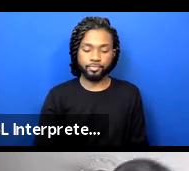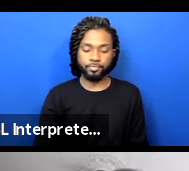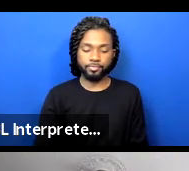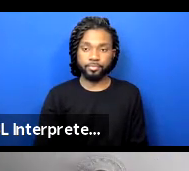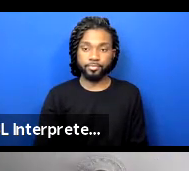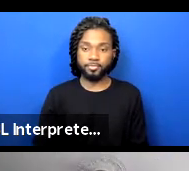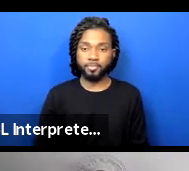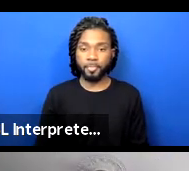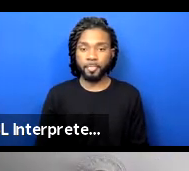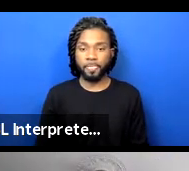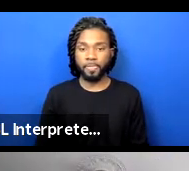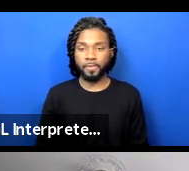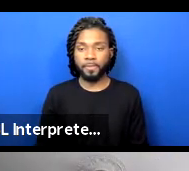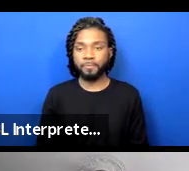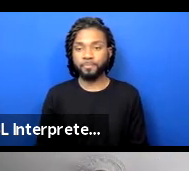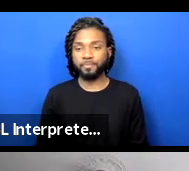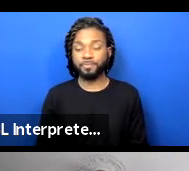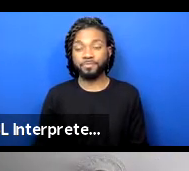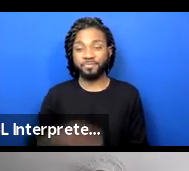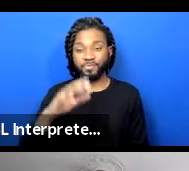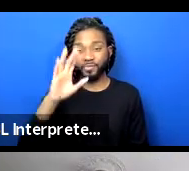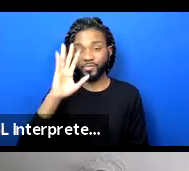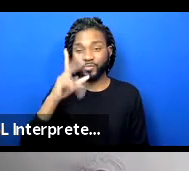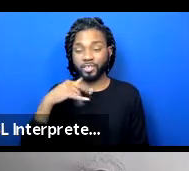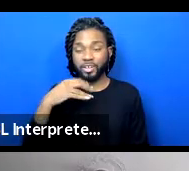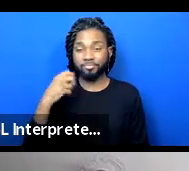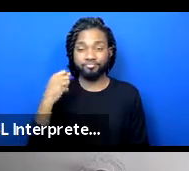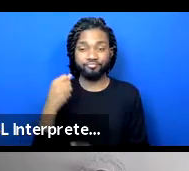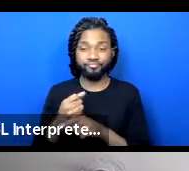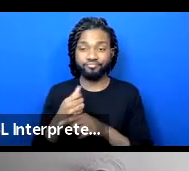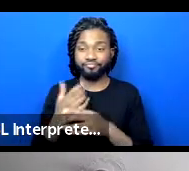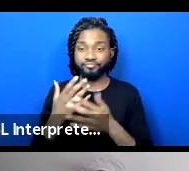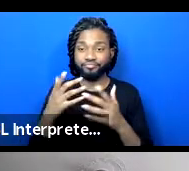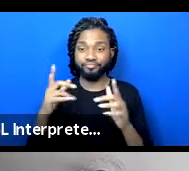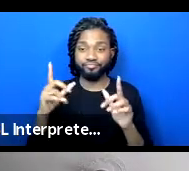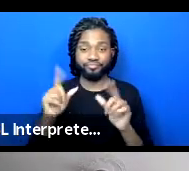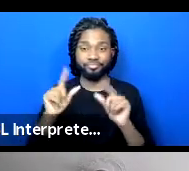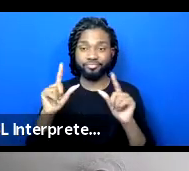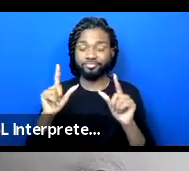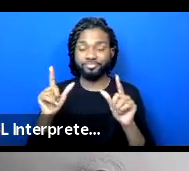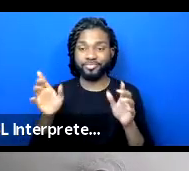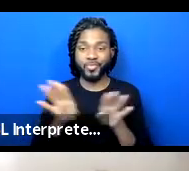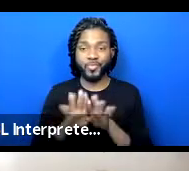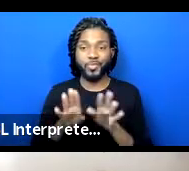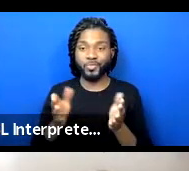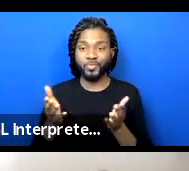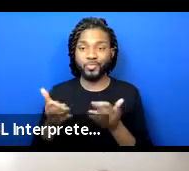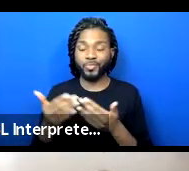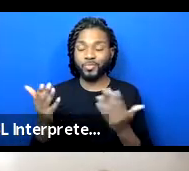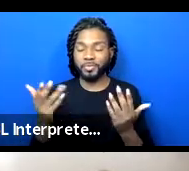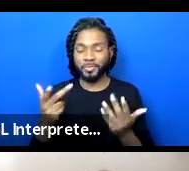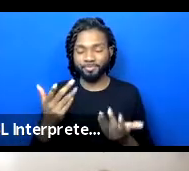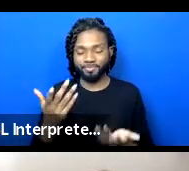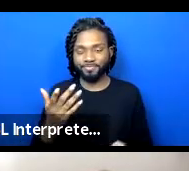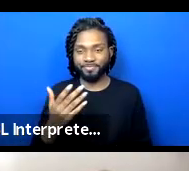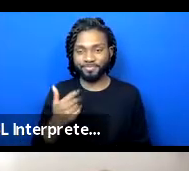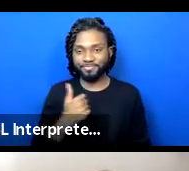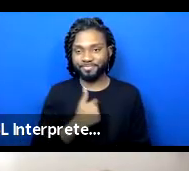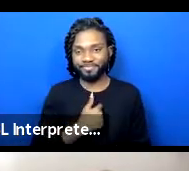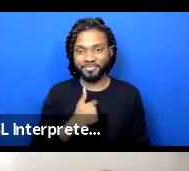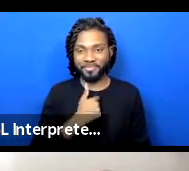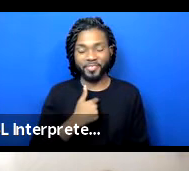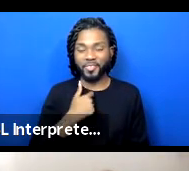Welcome to those who were just abruptly brought back from their breakouts. I know it's always the